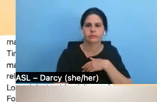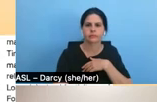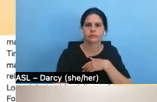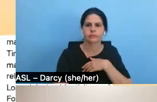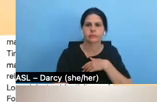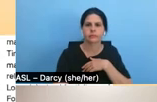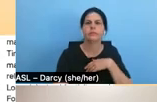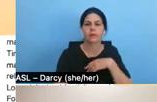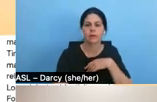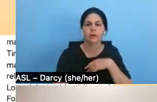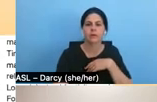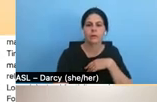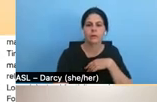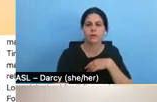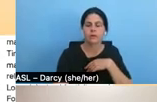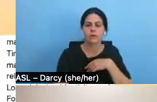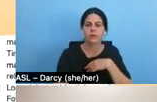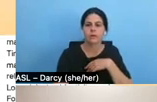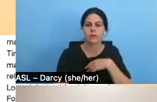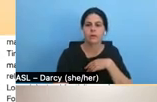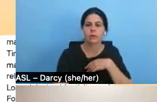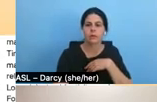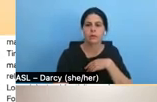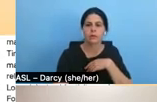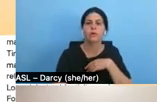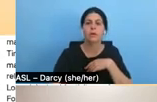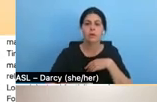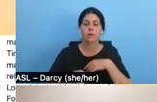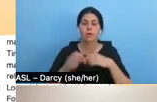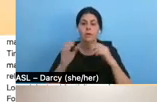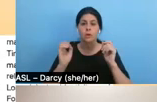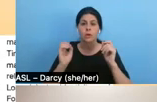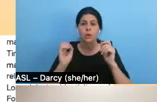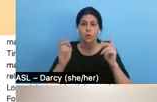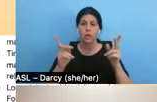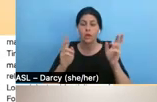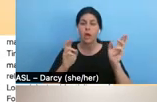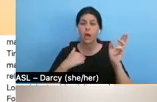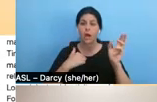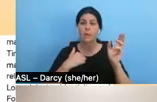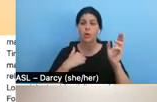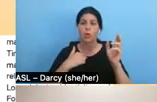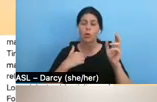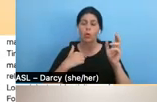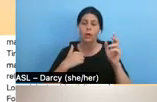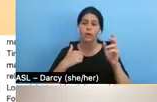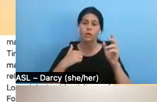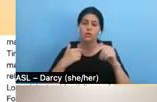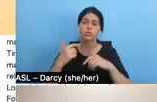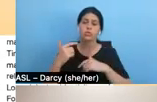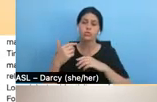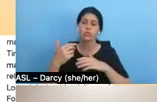All right. So I'm just going to go over, for example, um, you know, uh, something